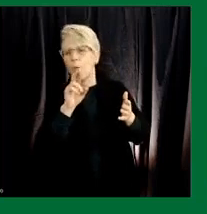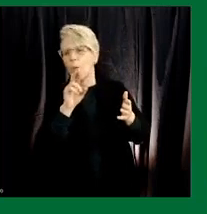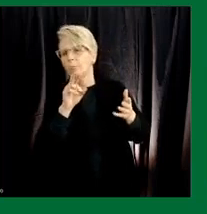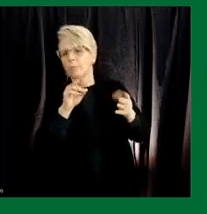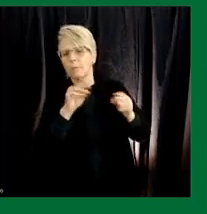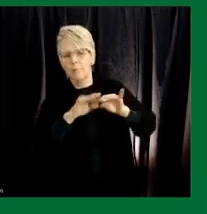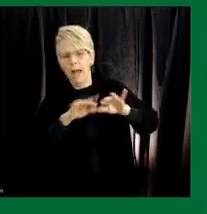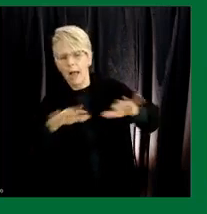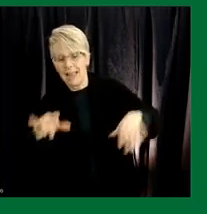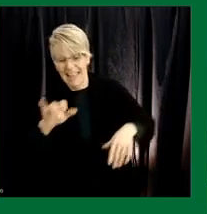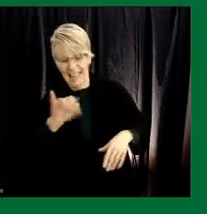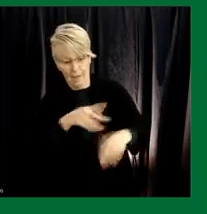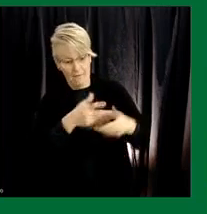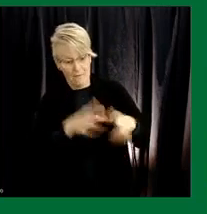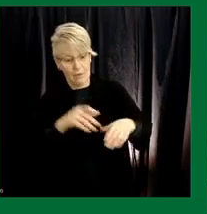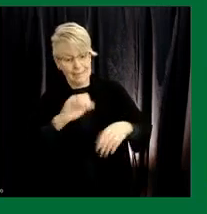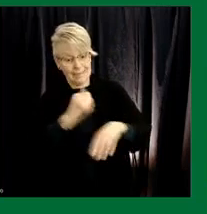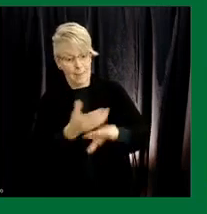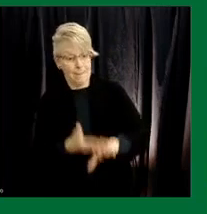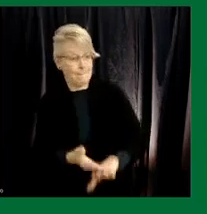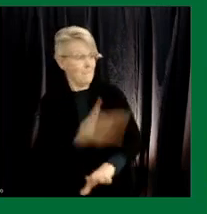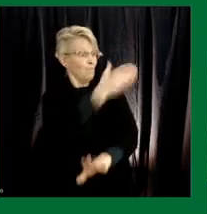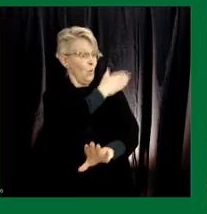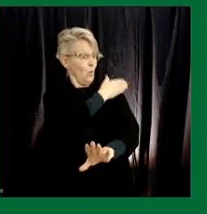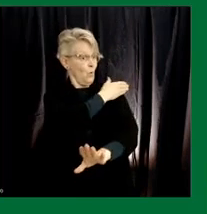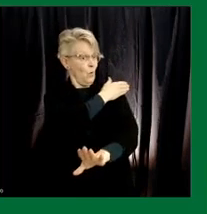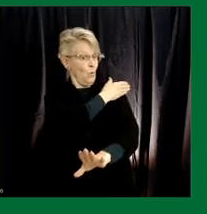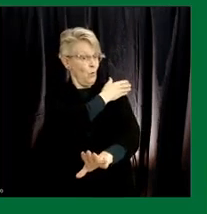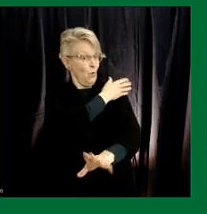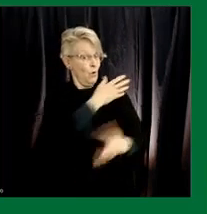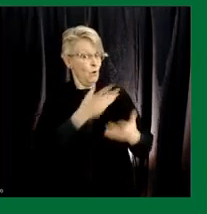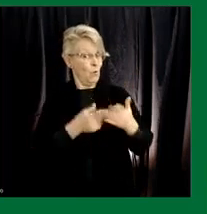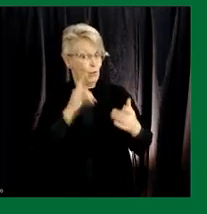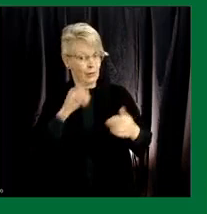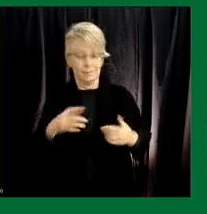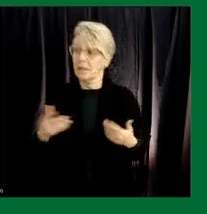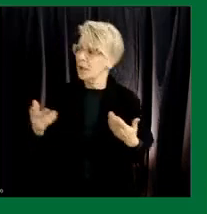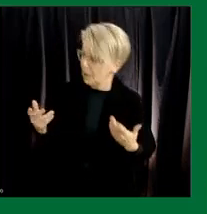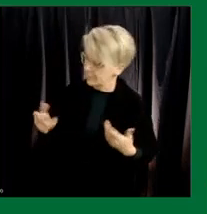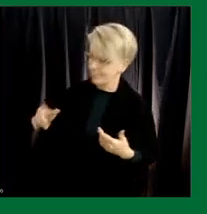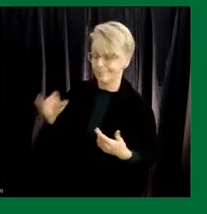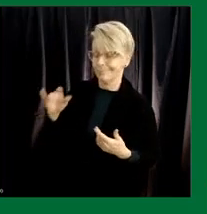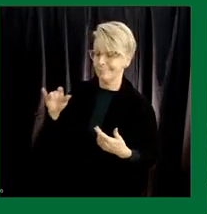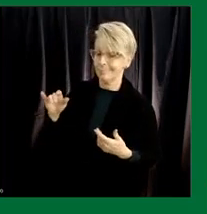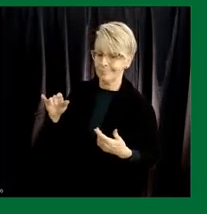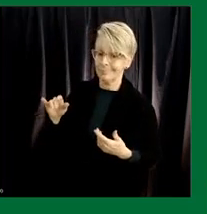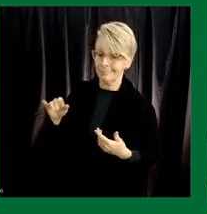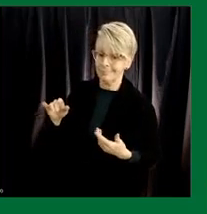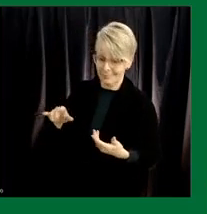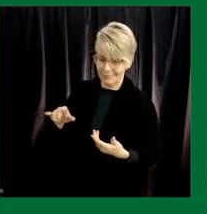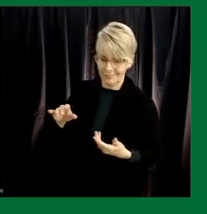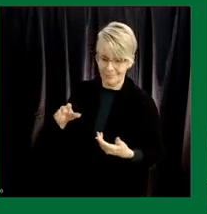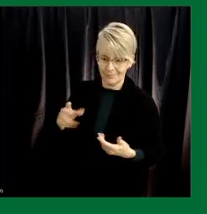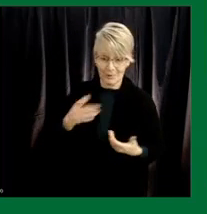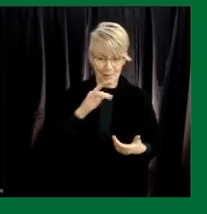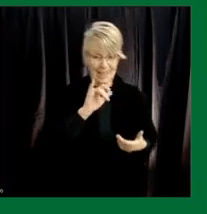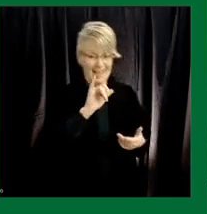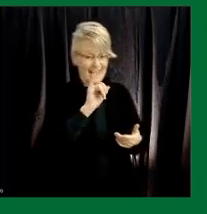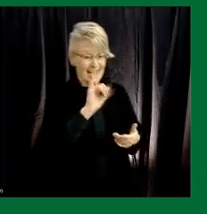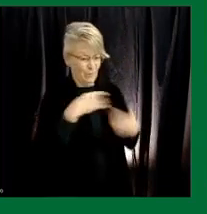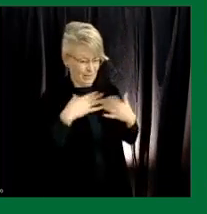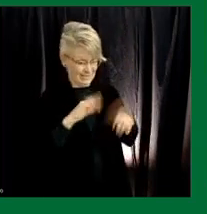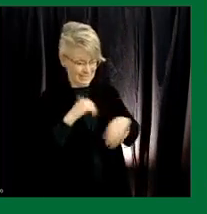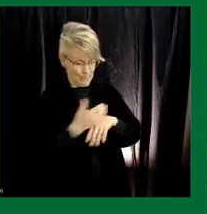current uh copa 19 crisis maybe you want to speak to that so if we had our manufacturing facility up and running you might have heard me on the